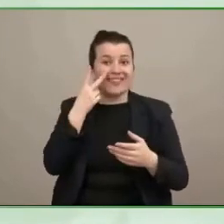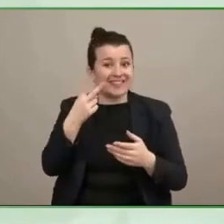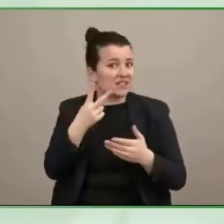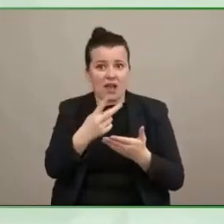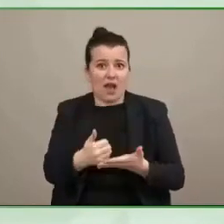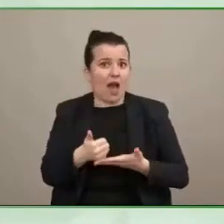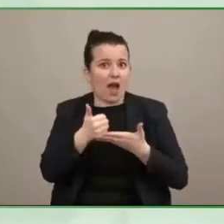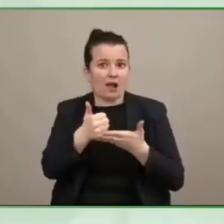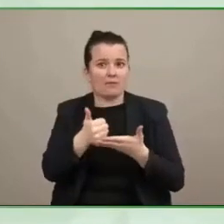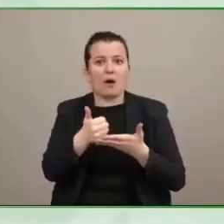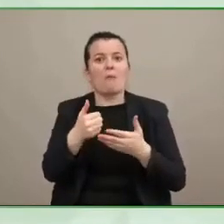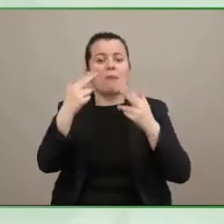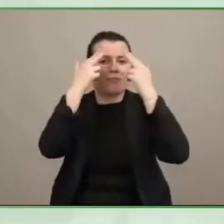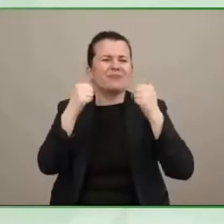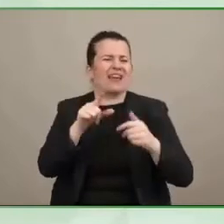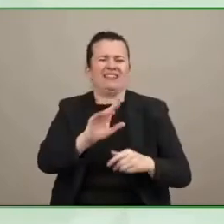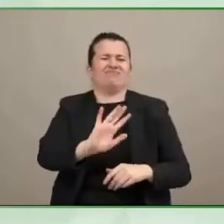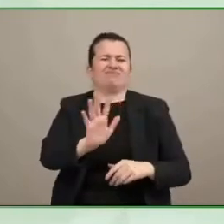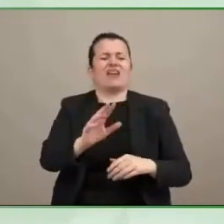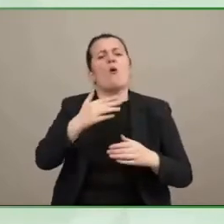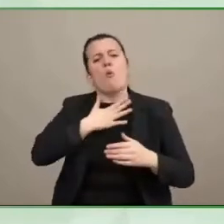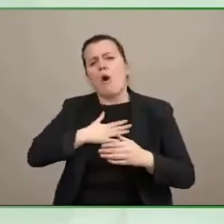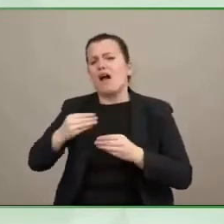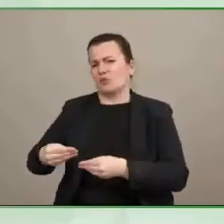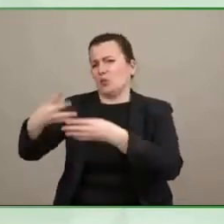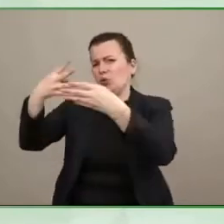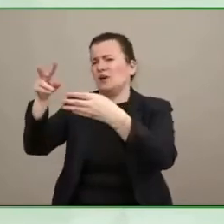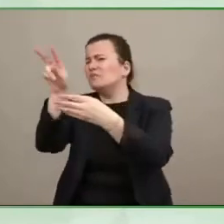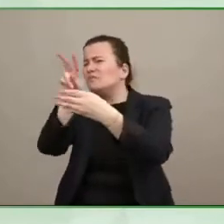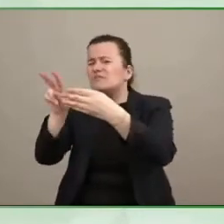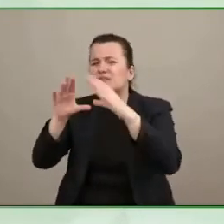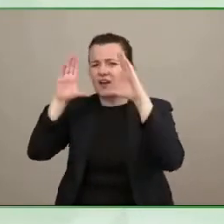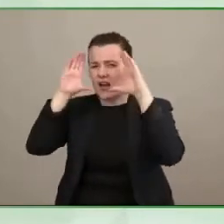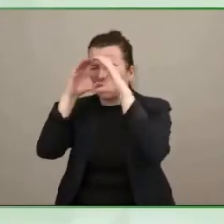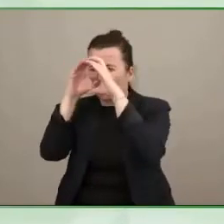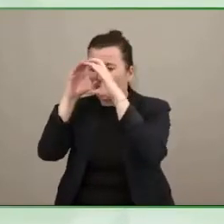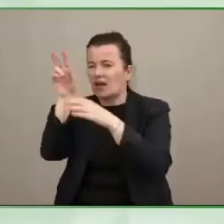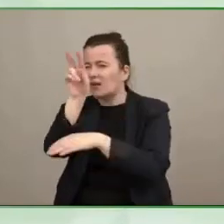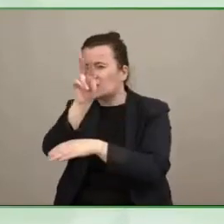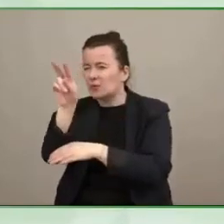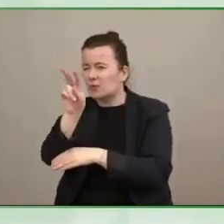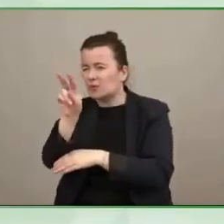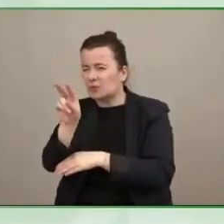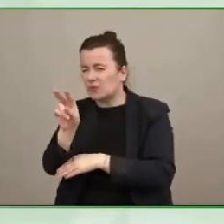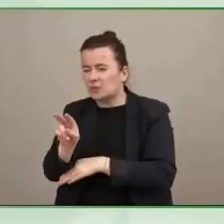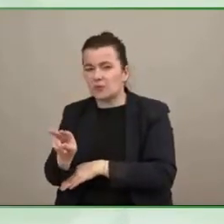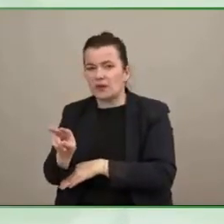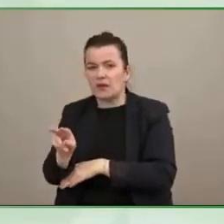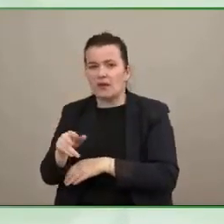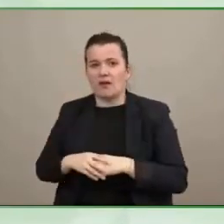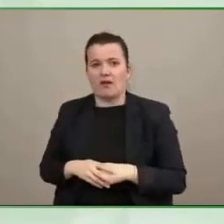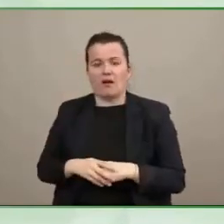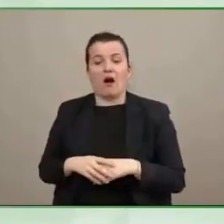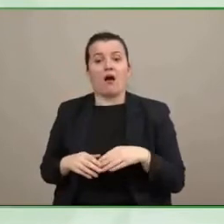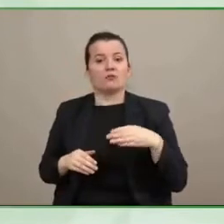receiver because a person with a visual impairment isn't wearing a hearing aid or cochlear implant as i always say for in the us